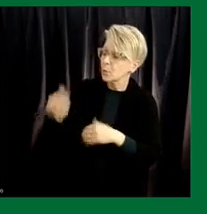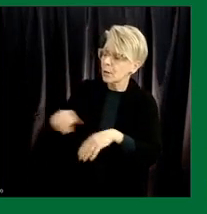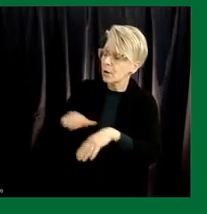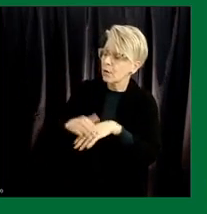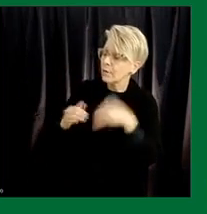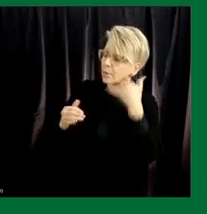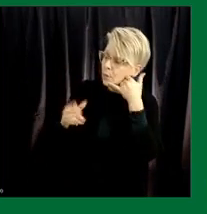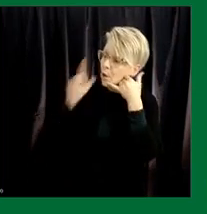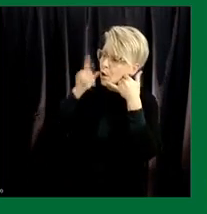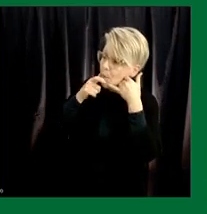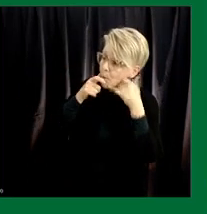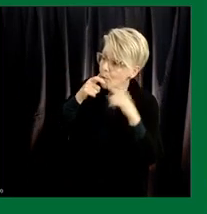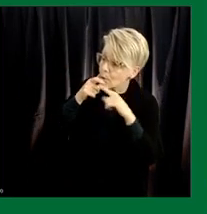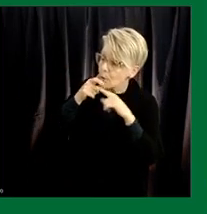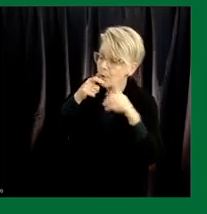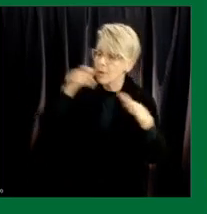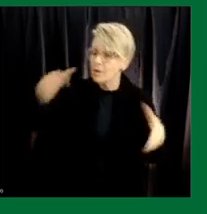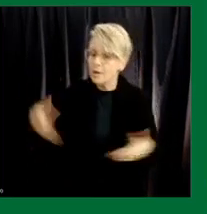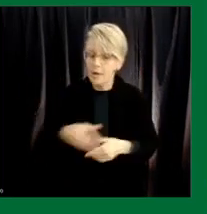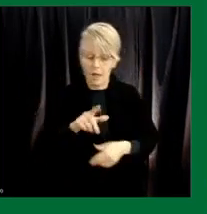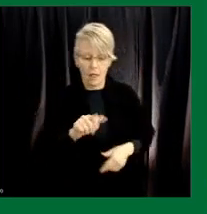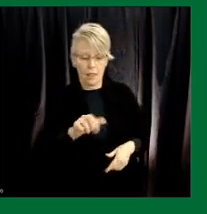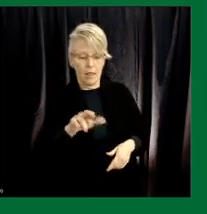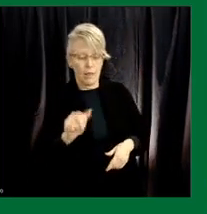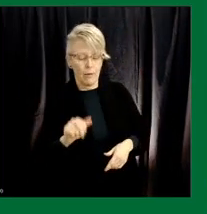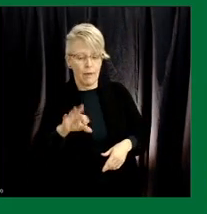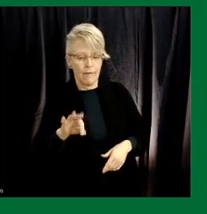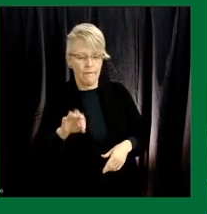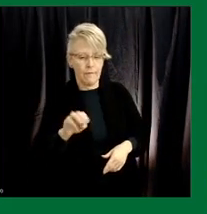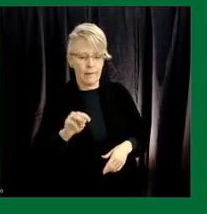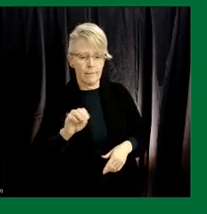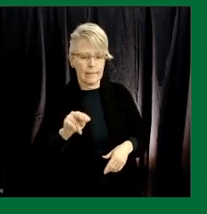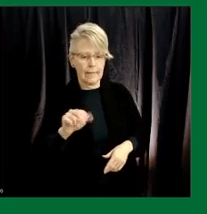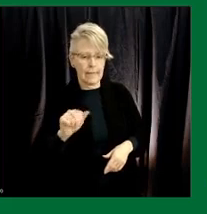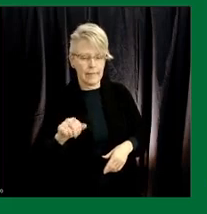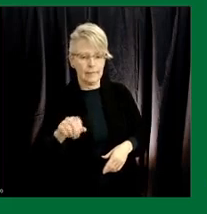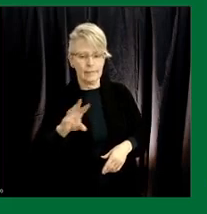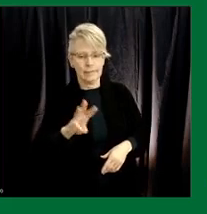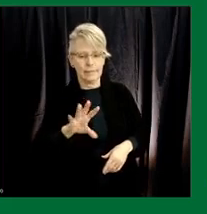we have lara faminoff with 650 ckom